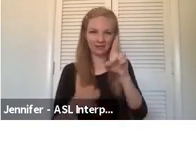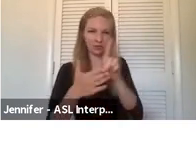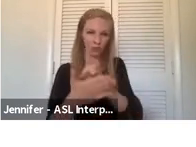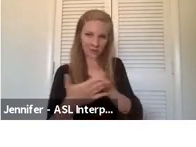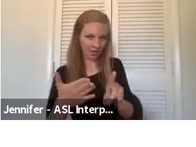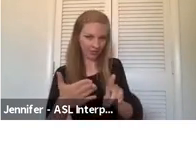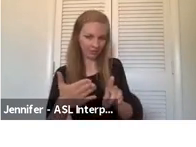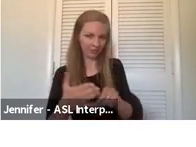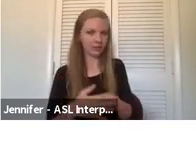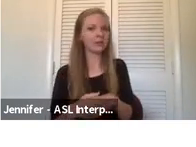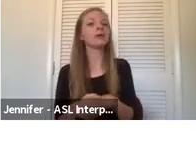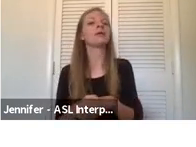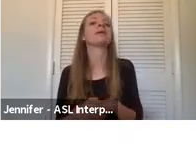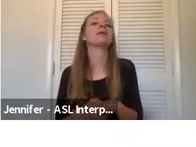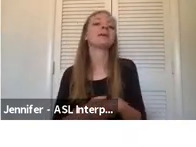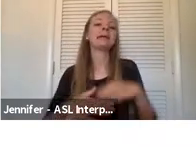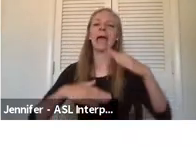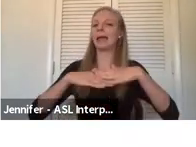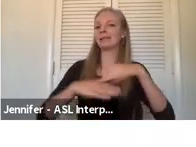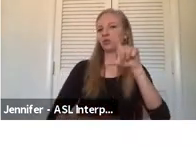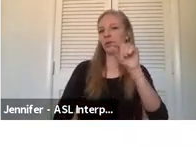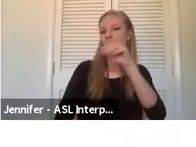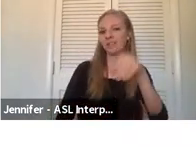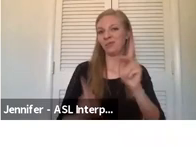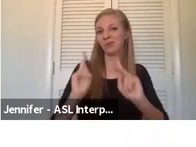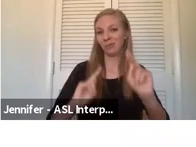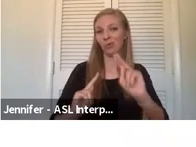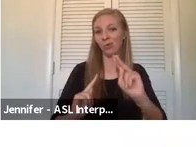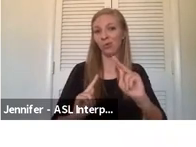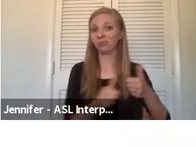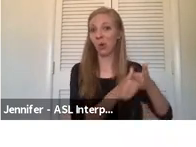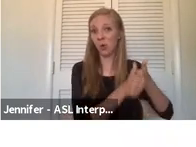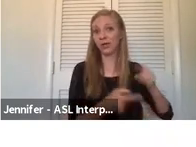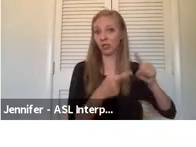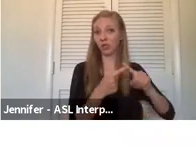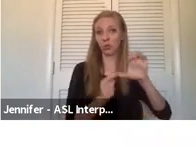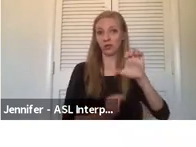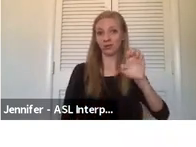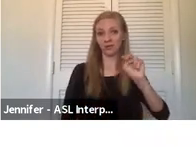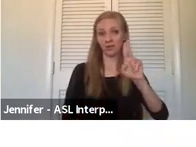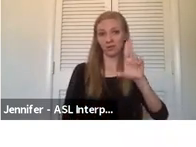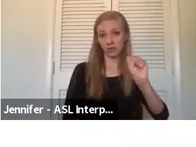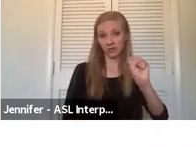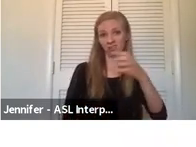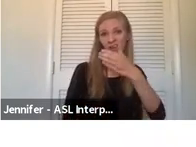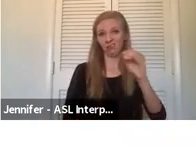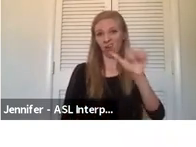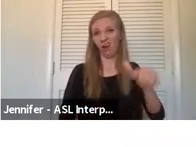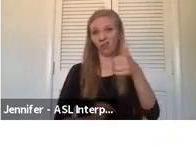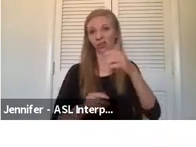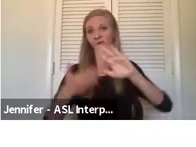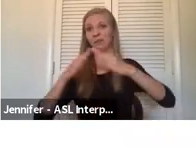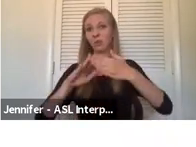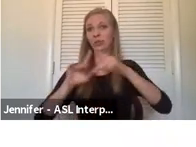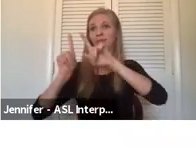and at least 20% of people, you know, according to the census and other community censuses